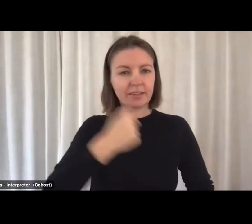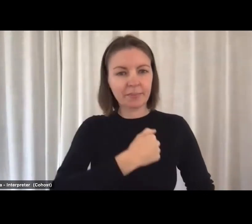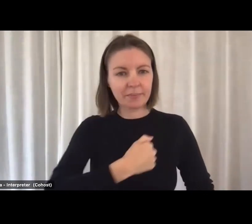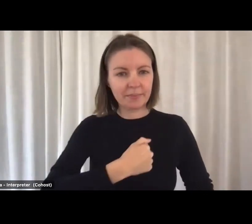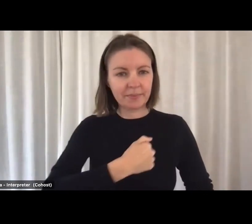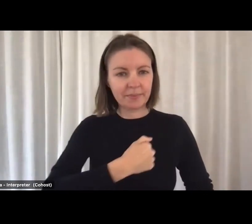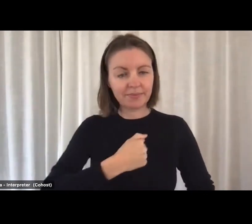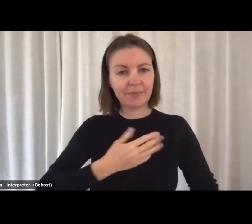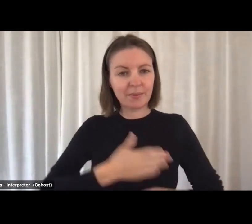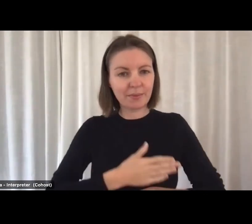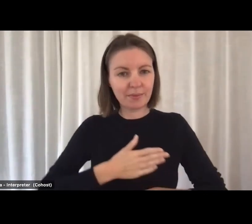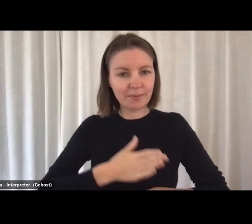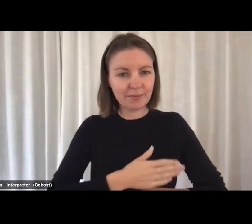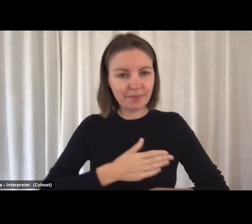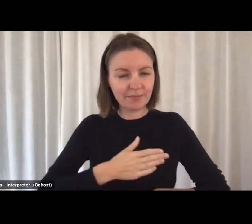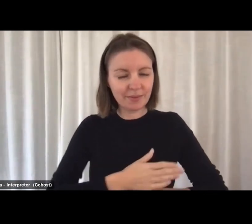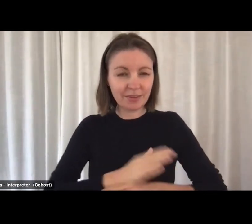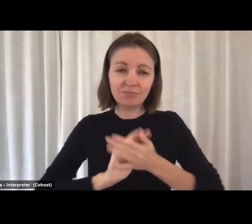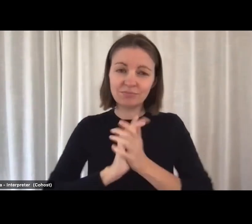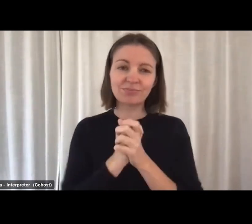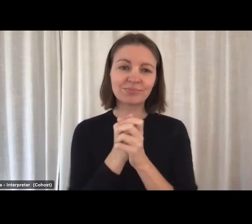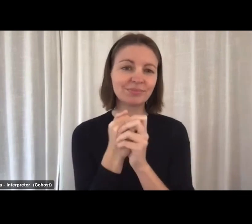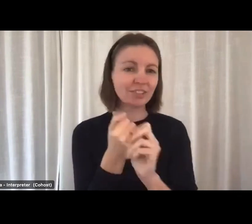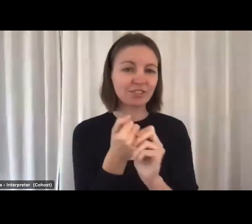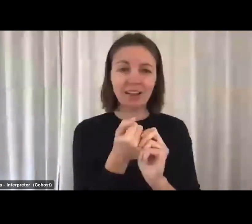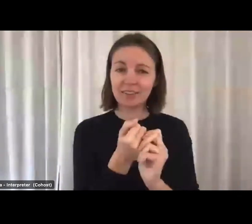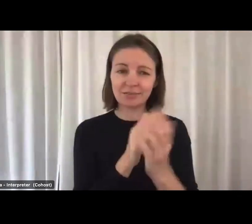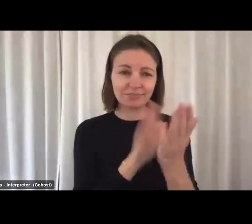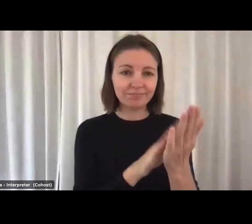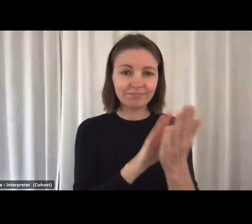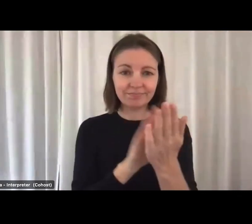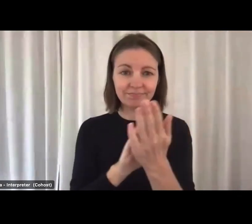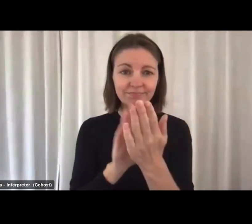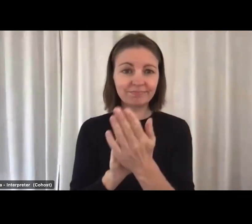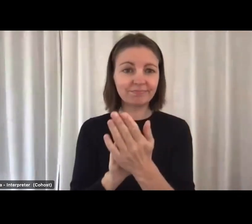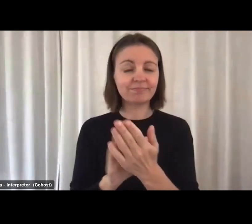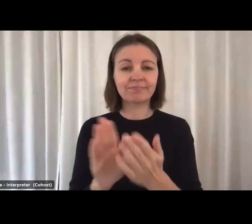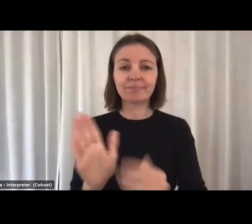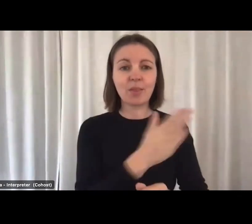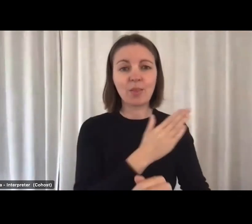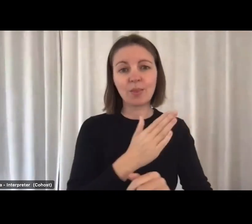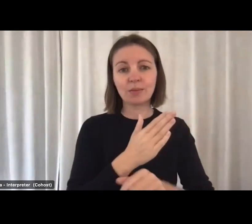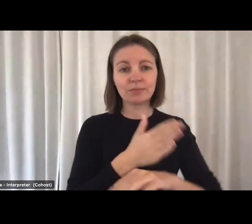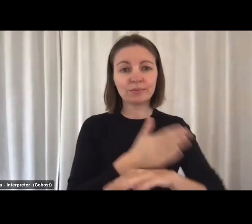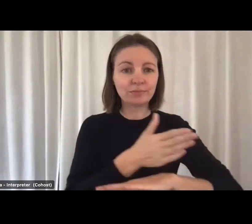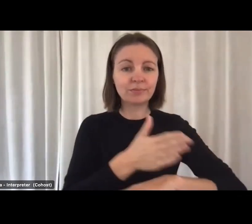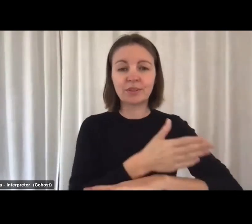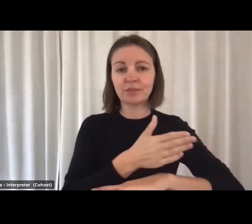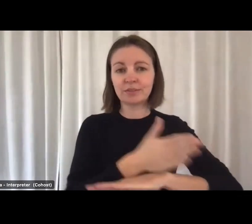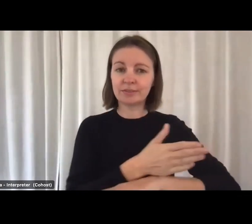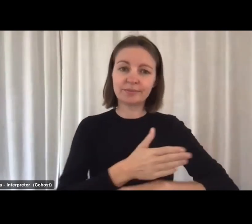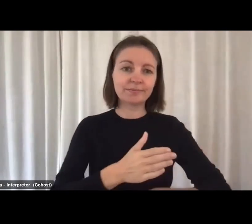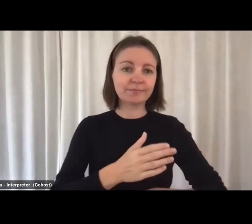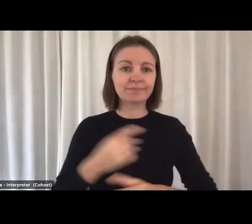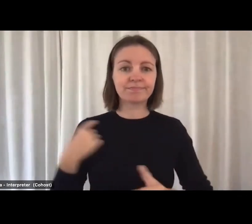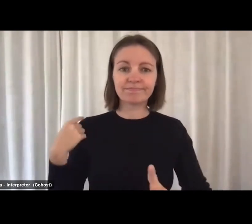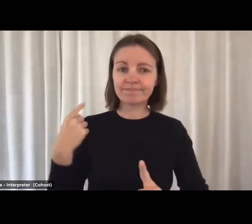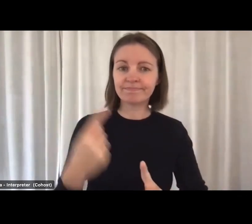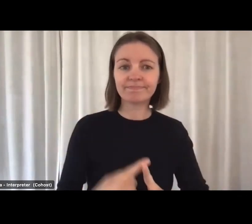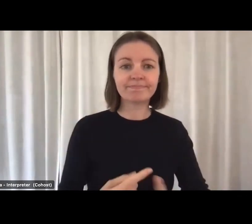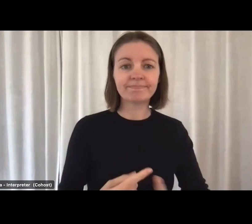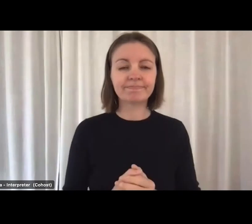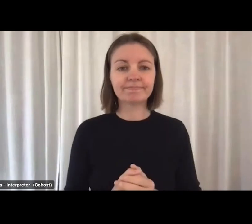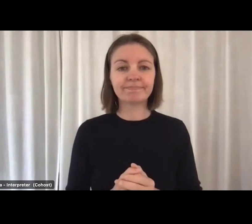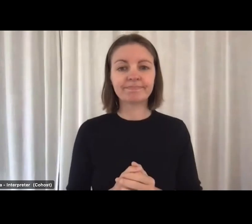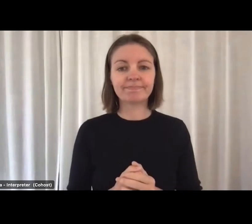care. And we very, very much appreciate and applaud the workforce and all that you do. So I just